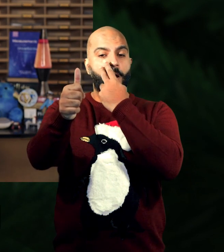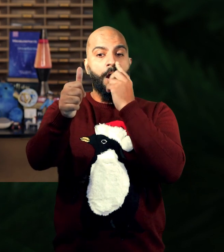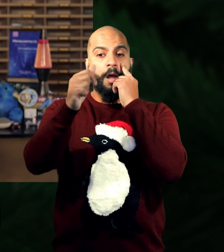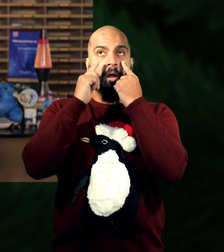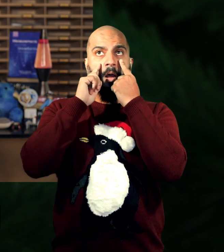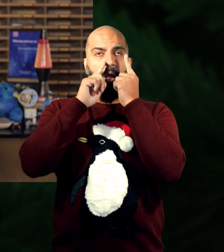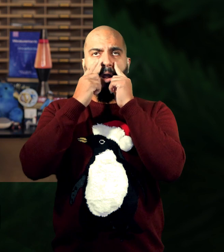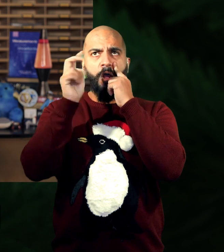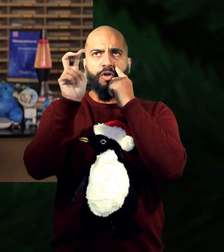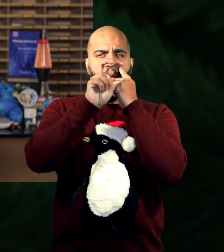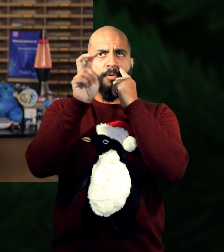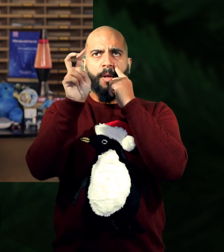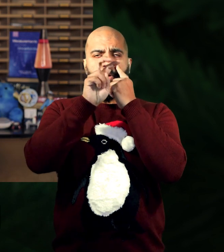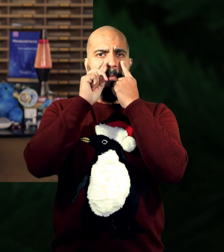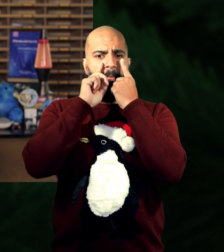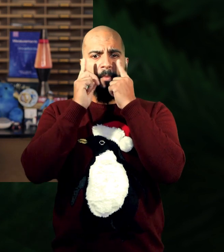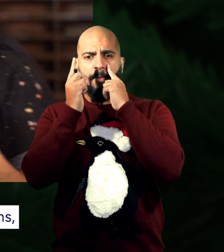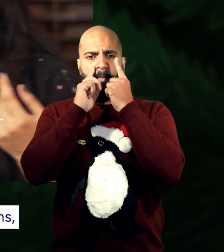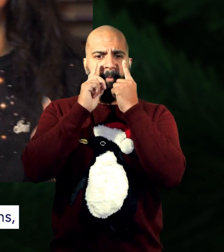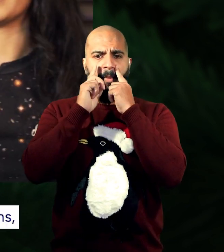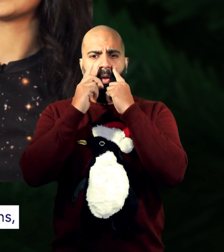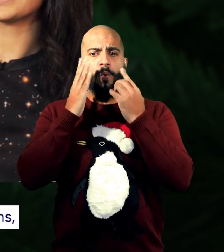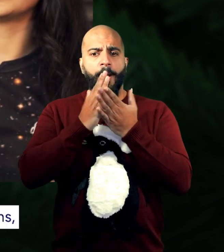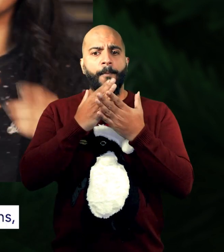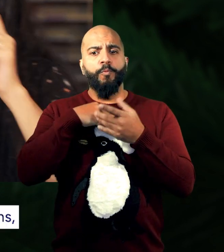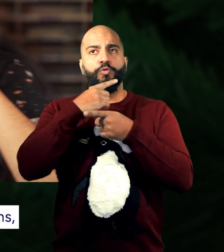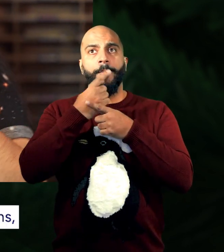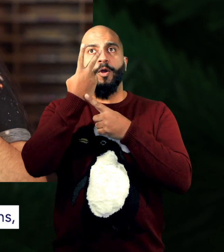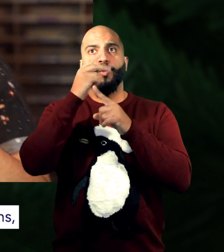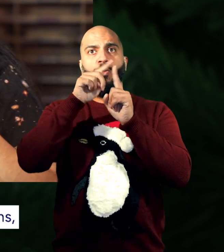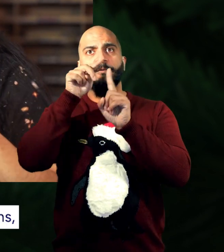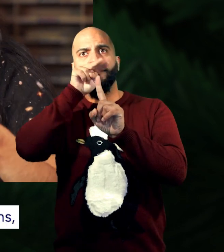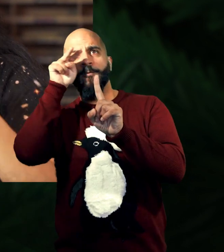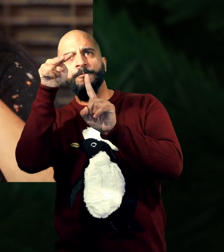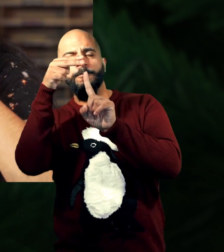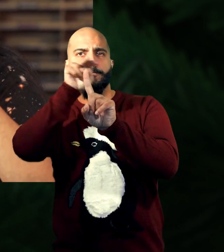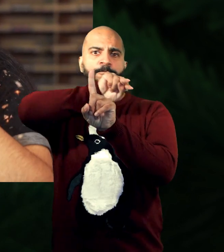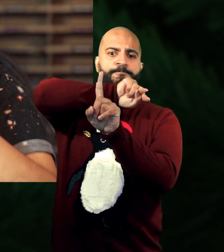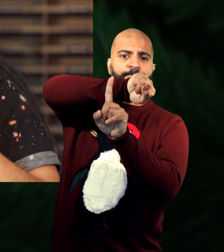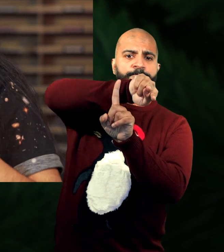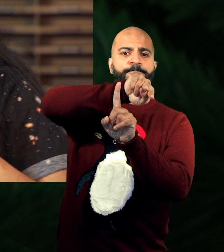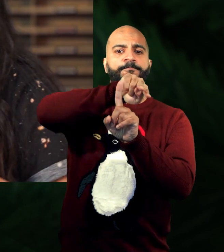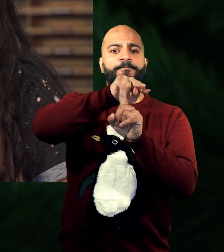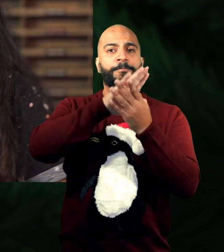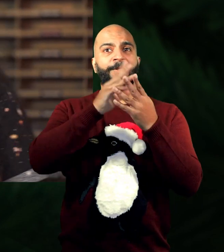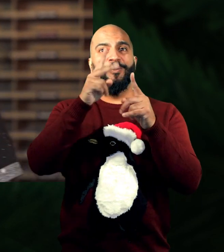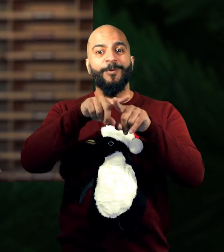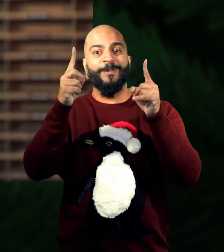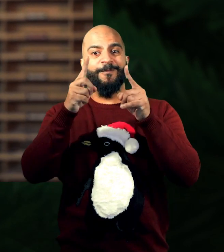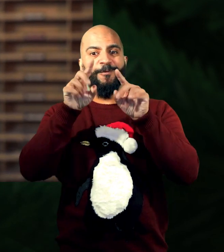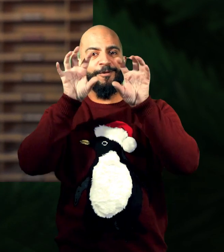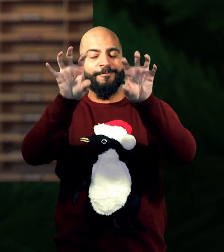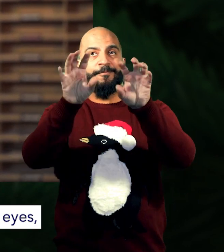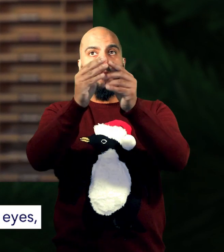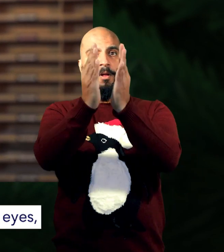you'll see that our thumb jumps way, way more. What we're doing is actually taking two observations, two looks at an object from a